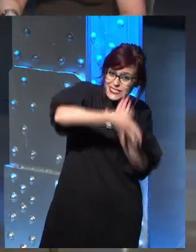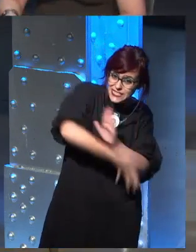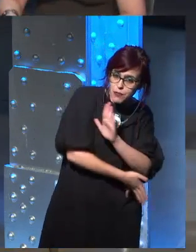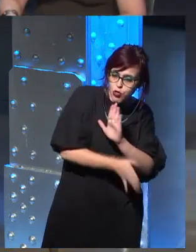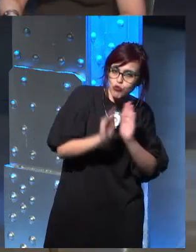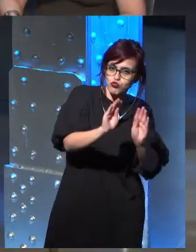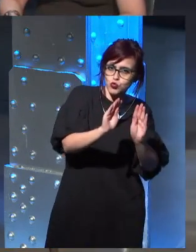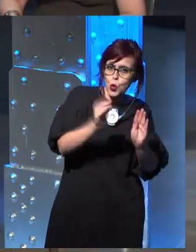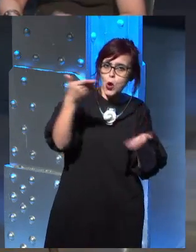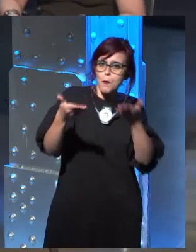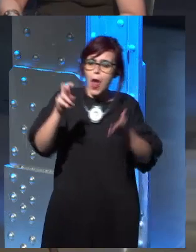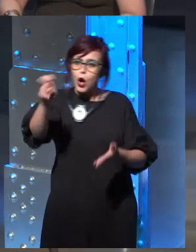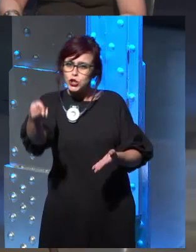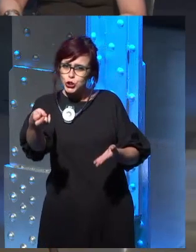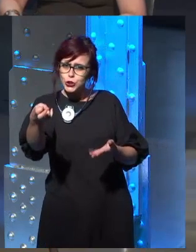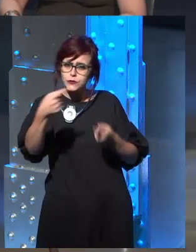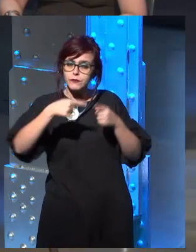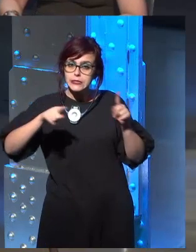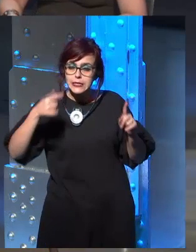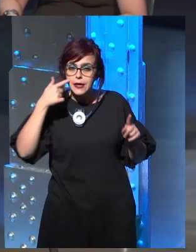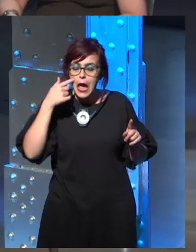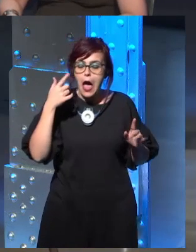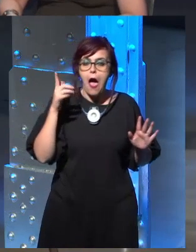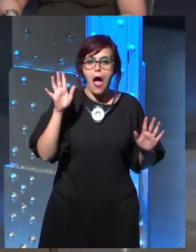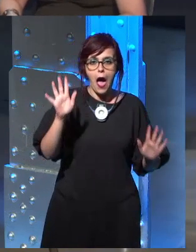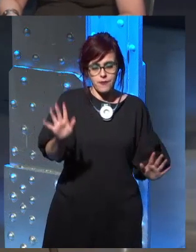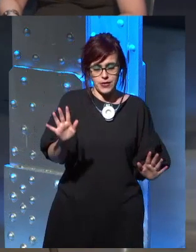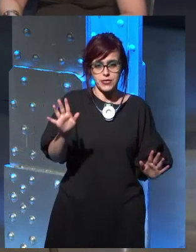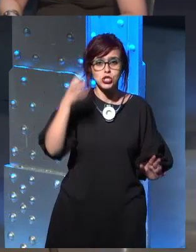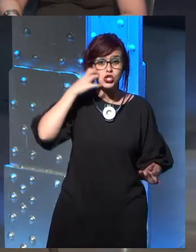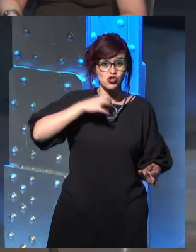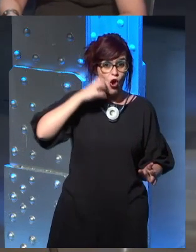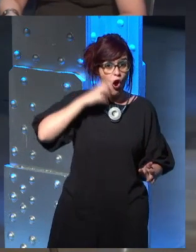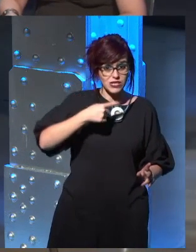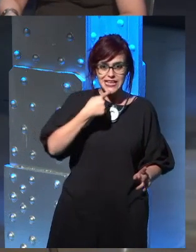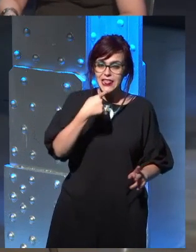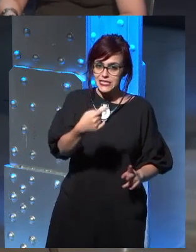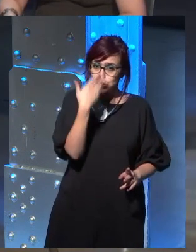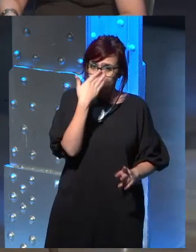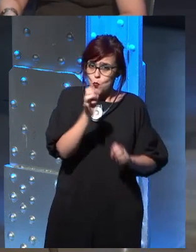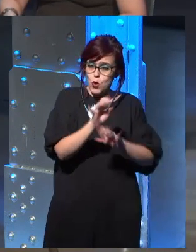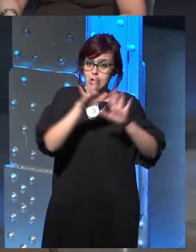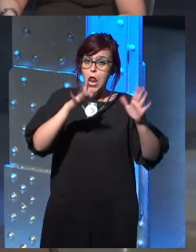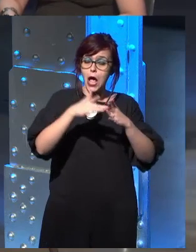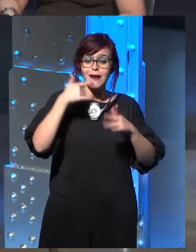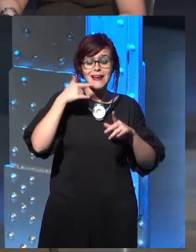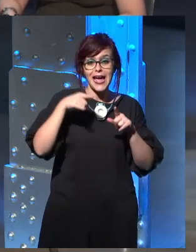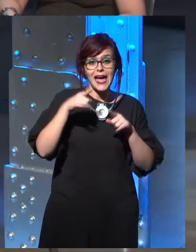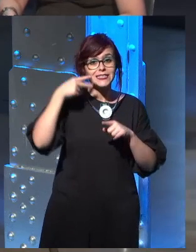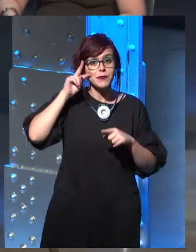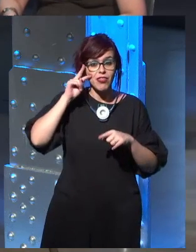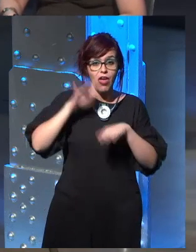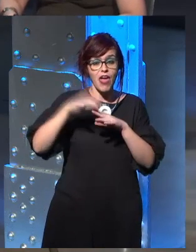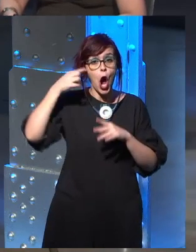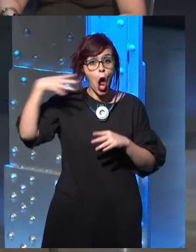To some extent I think that, I mean, George has mentioned that his days as a screenwriter in Hollywood has affected his